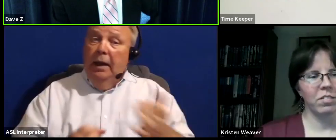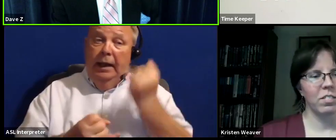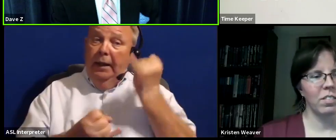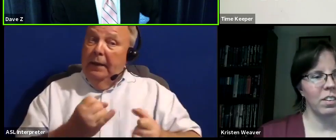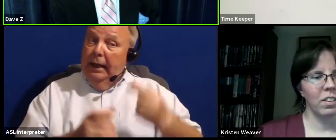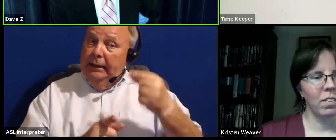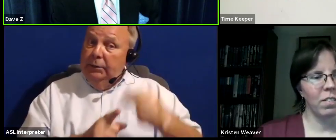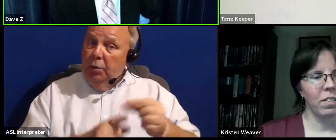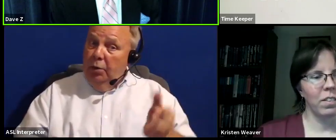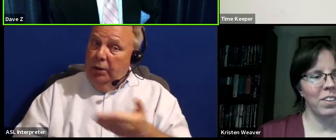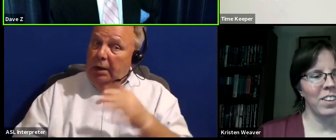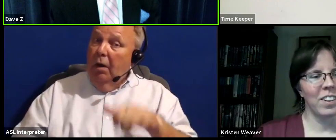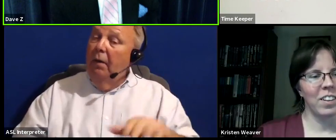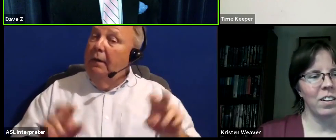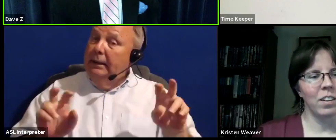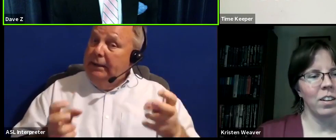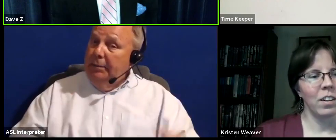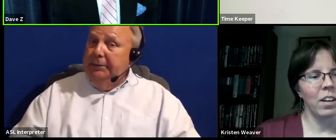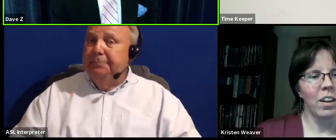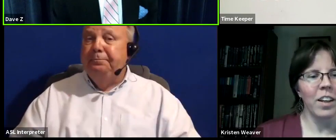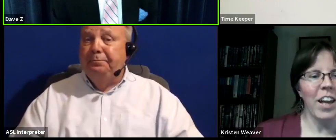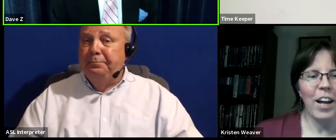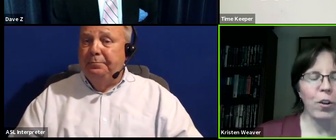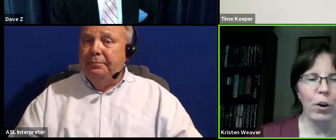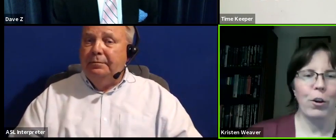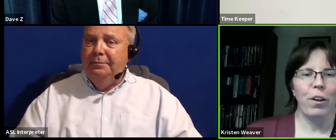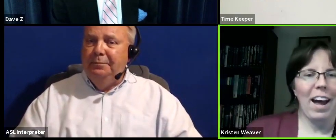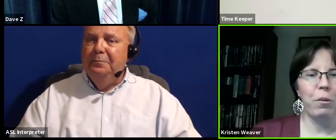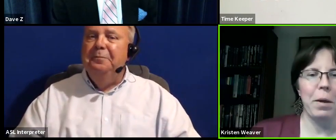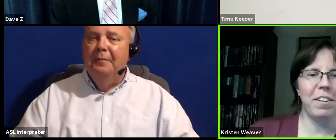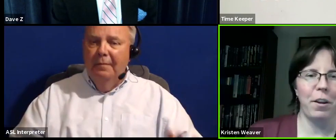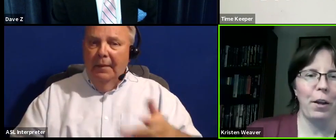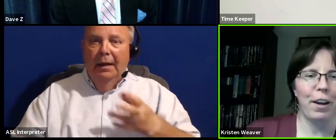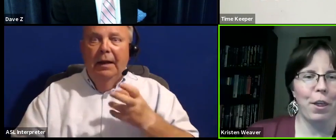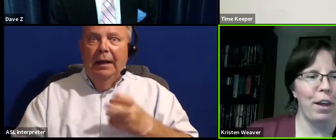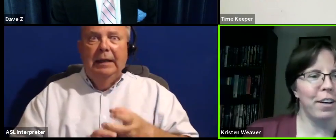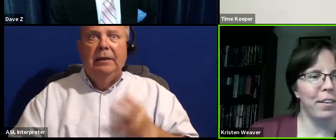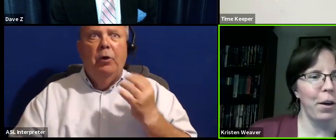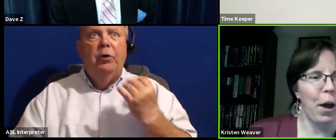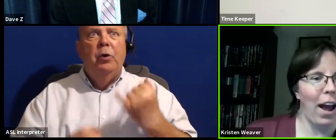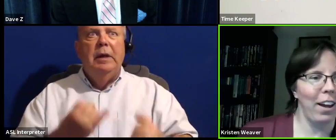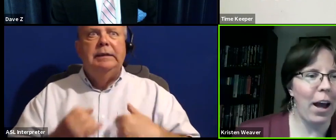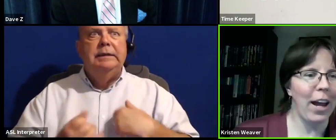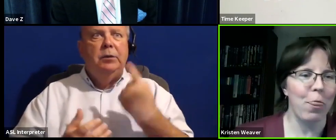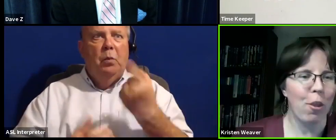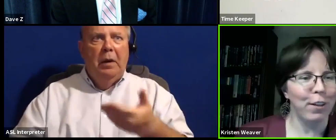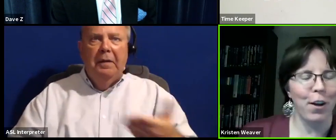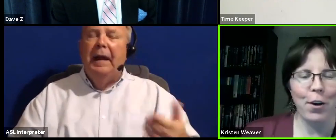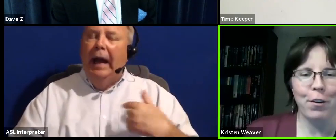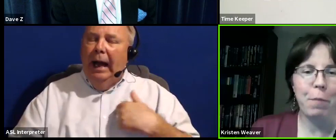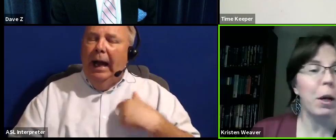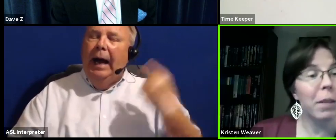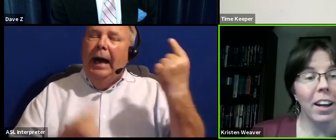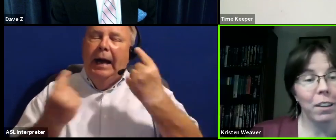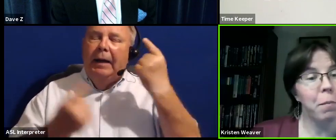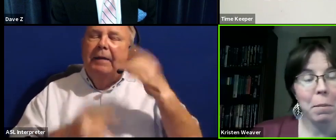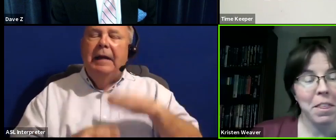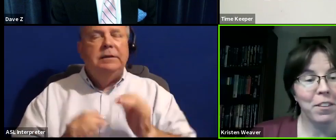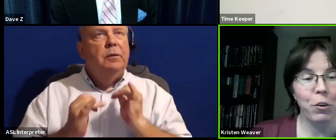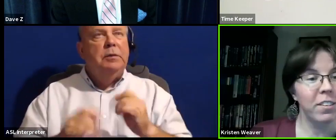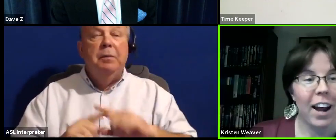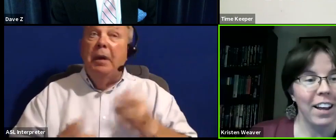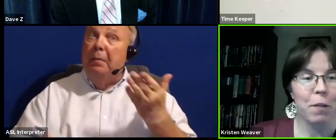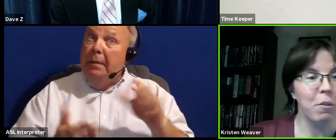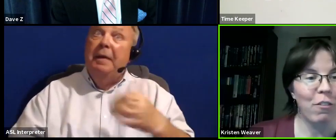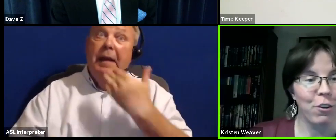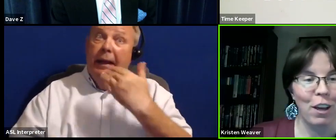on this topic. Yeah, it's hard to go last because a lot of the things I had thoughts on are similar, but I guess maybe